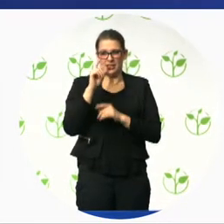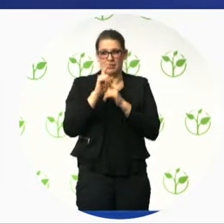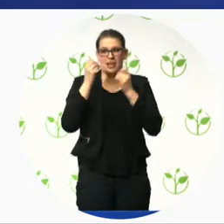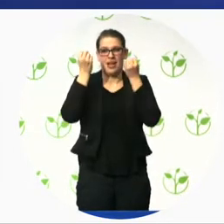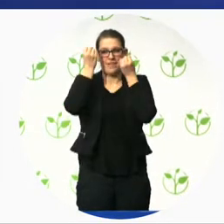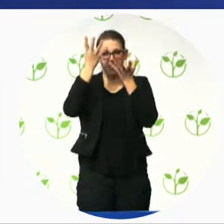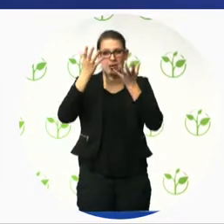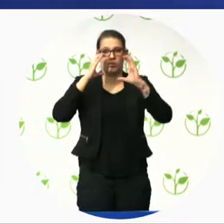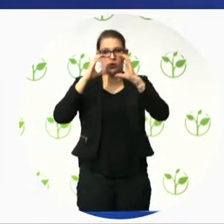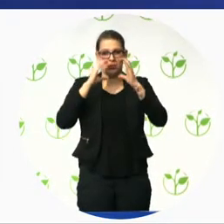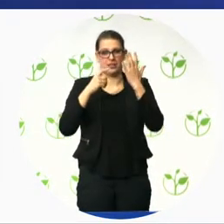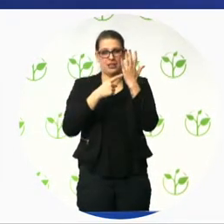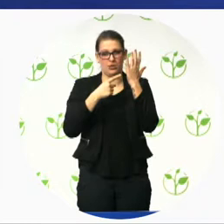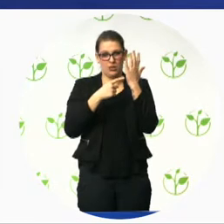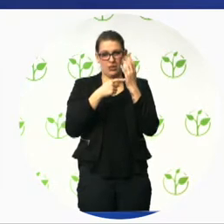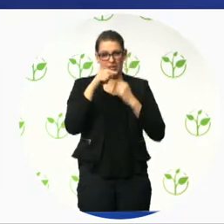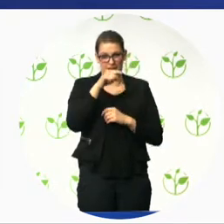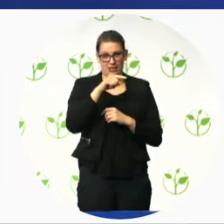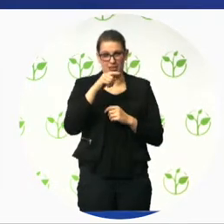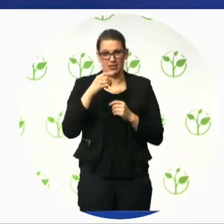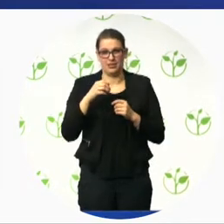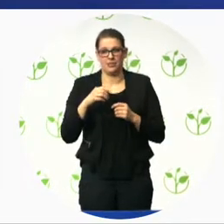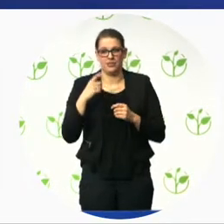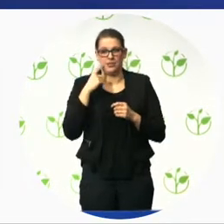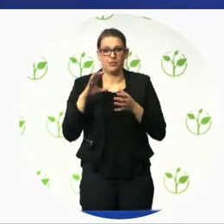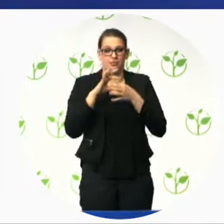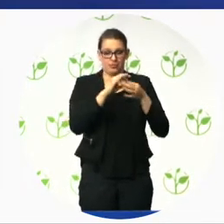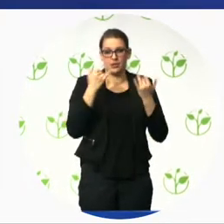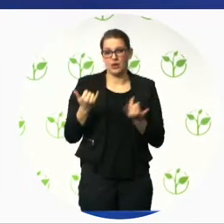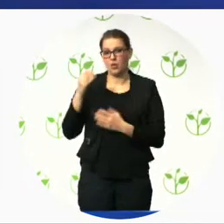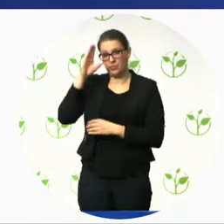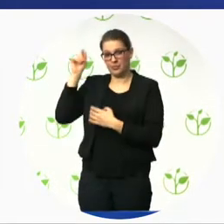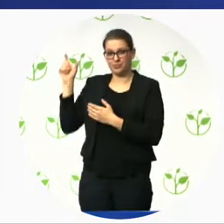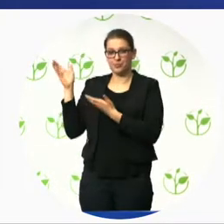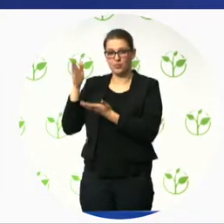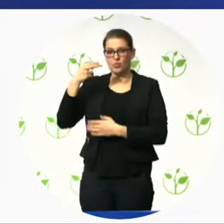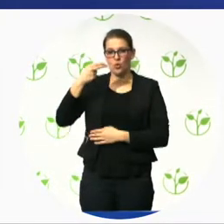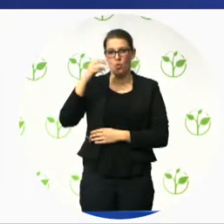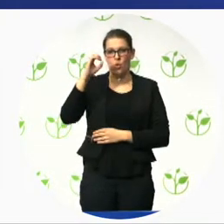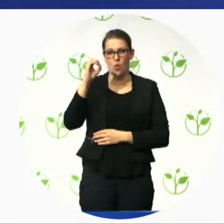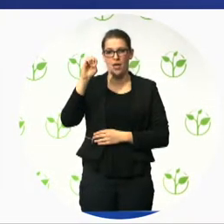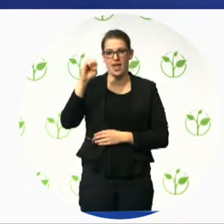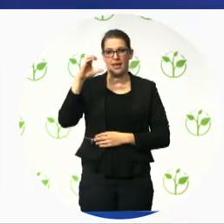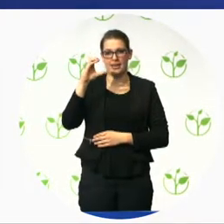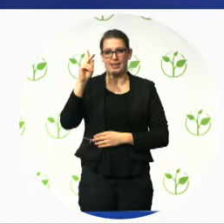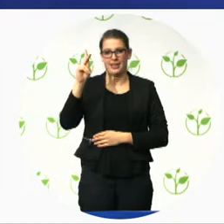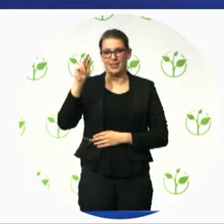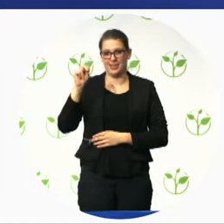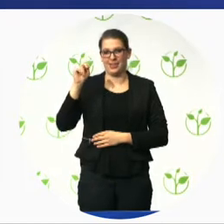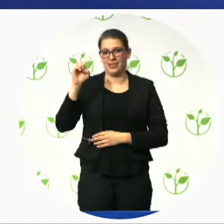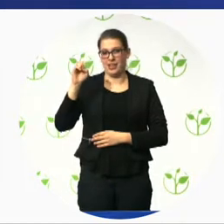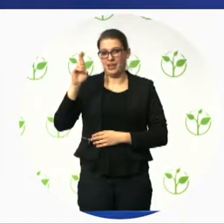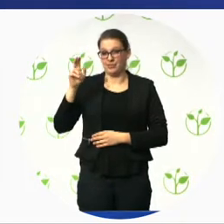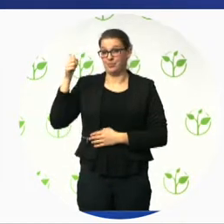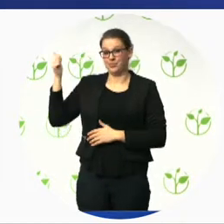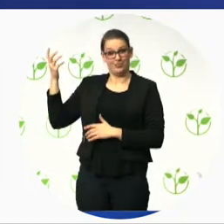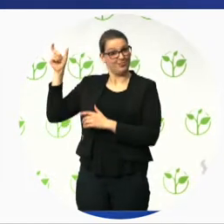member of the Austrian Disability Forum. He is here also representing the user's perspective, but he's a